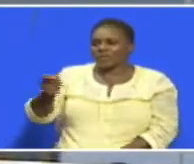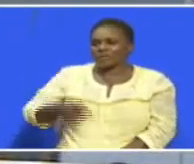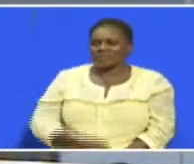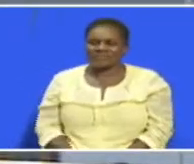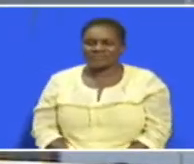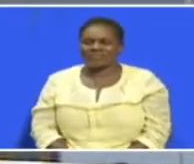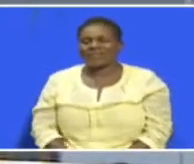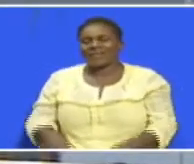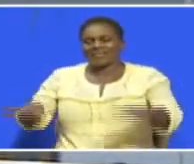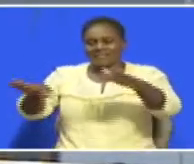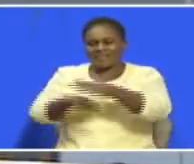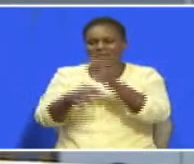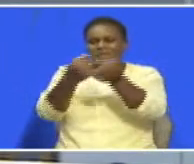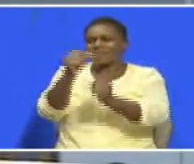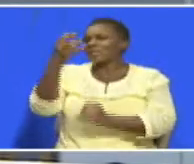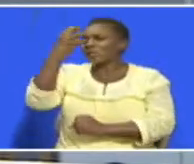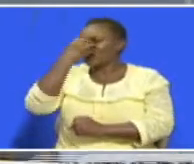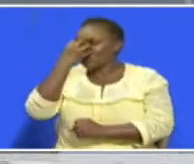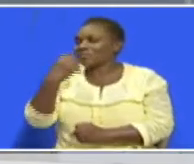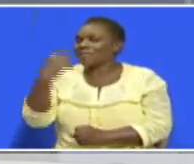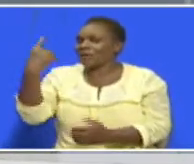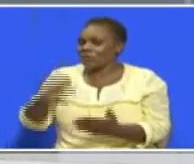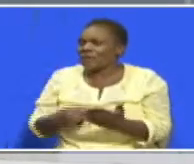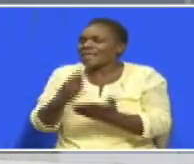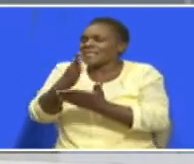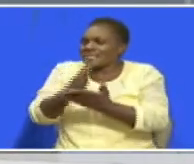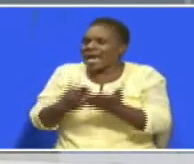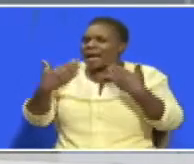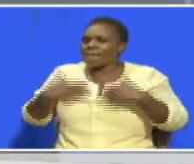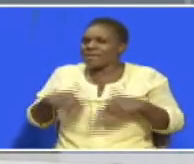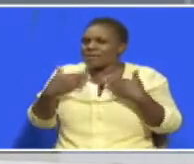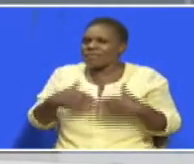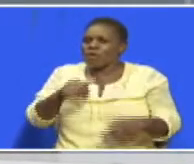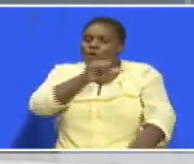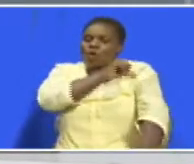Haya Naibu orace wile mrutu wamedai Kwa mba Kuna watu Unye mamlaka serikalini Yamba wanapada